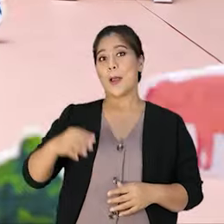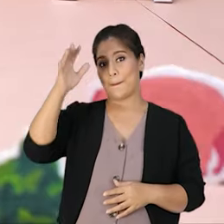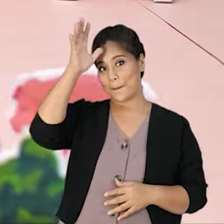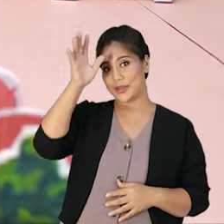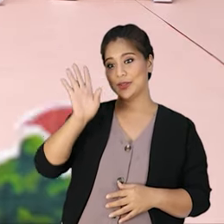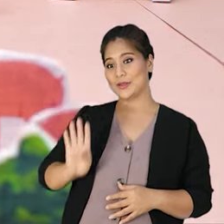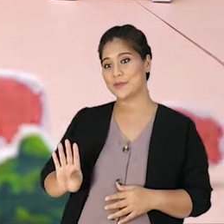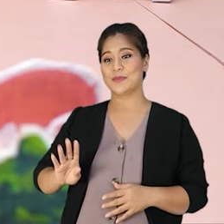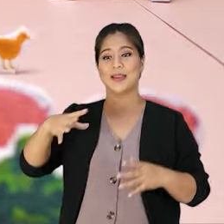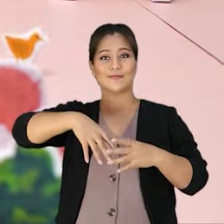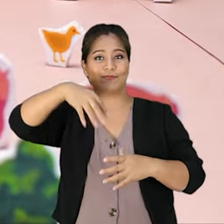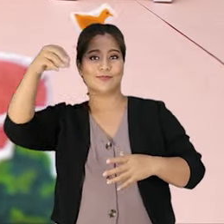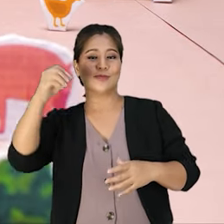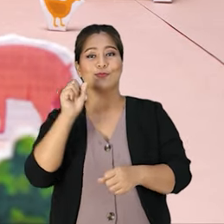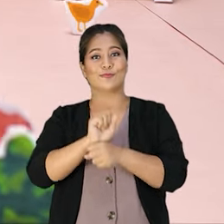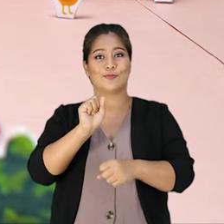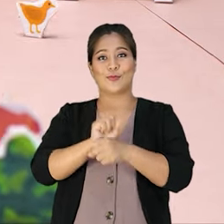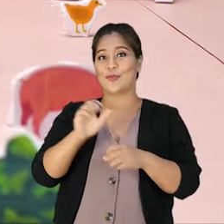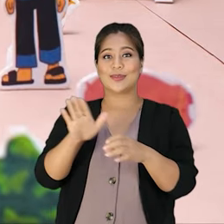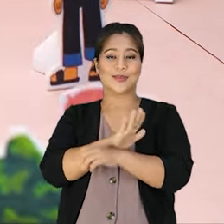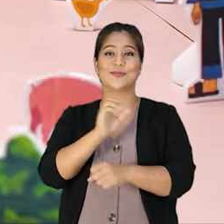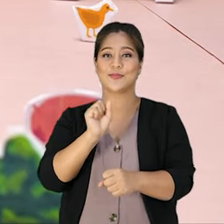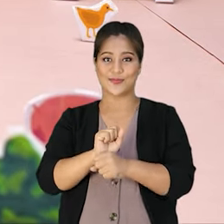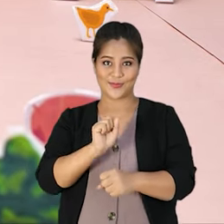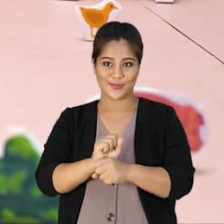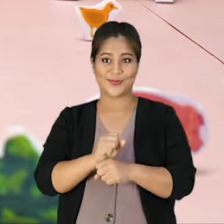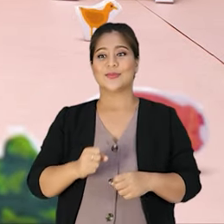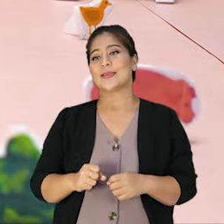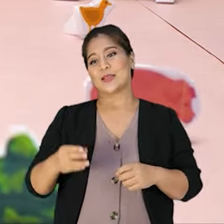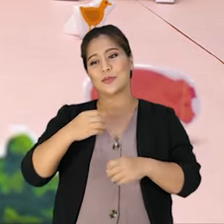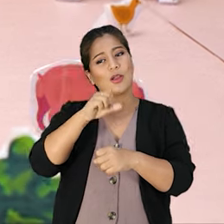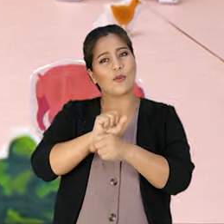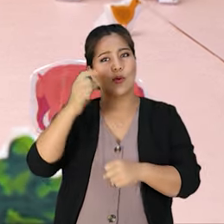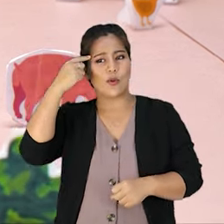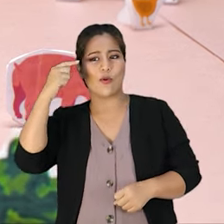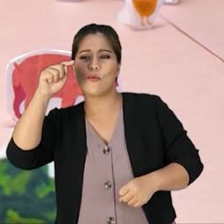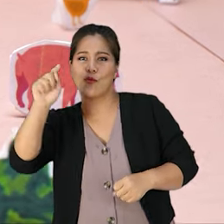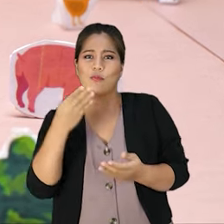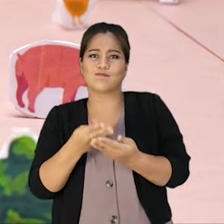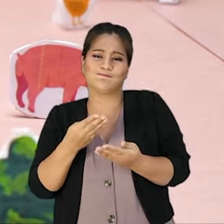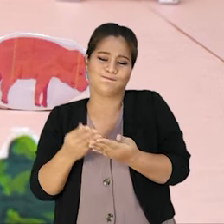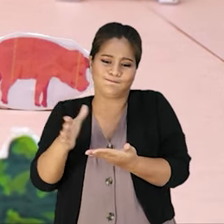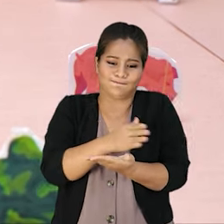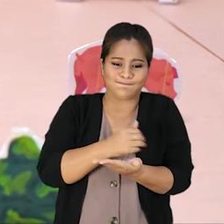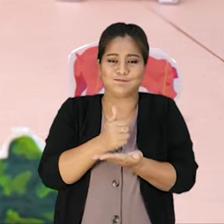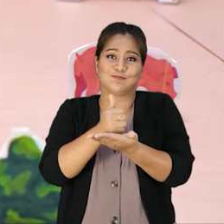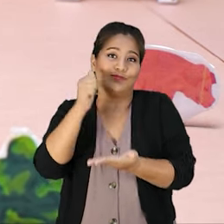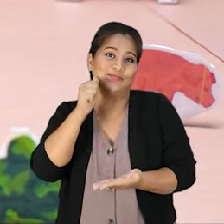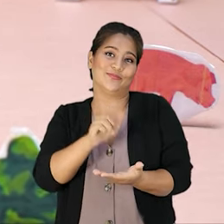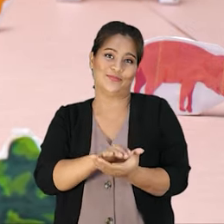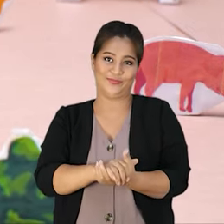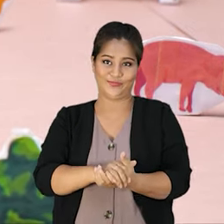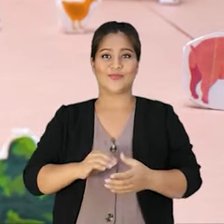Mr. B can leave for work at his full-time job. Mrs. B can spend time working for extra income to help her husband.